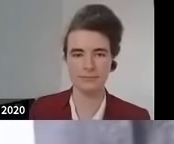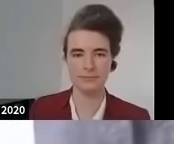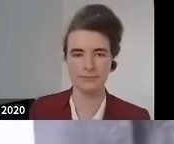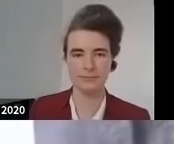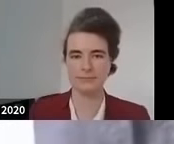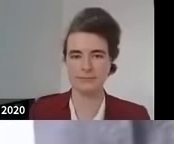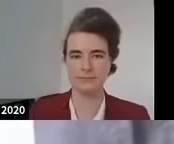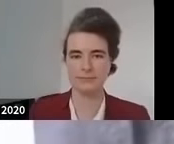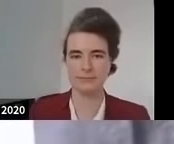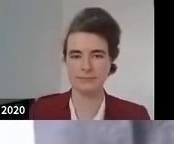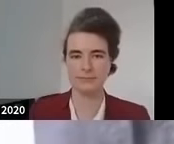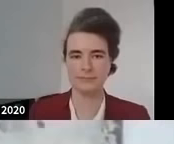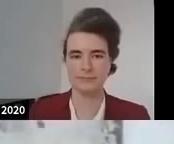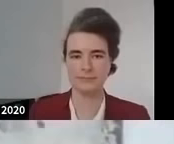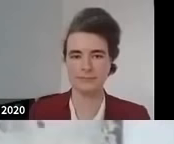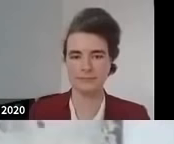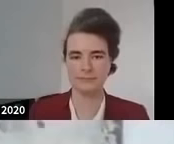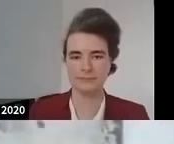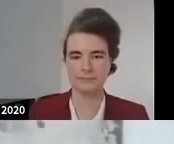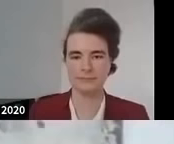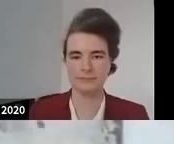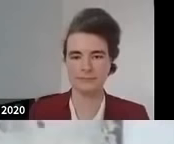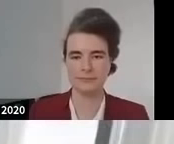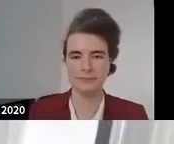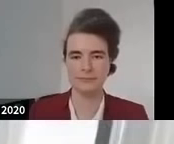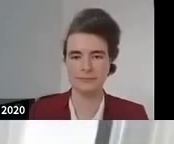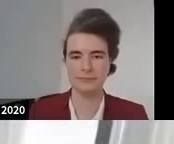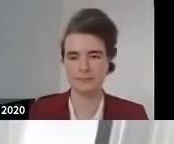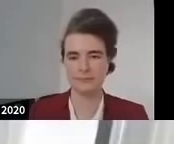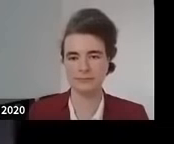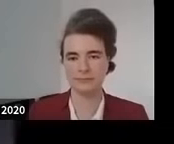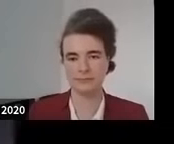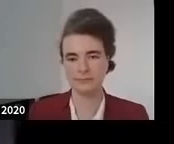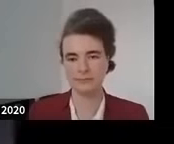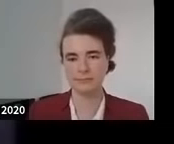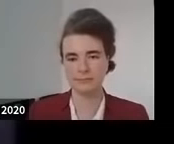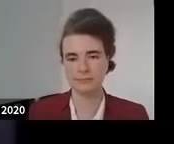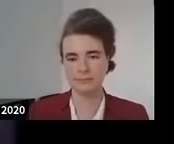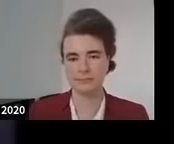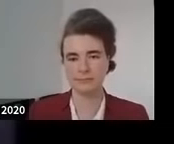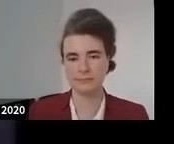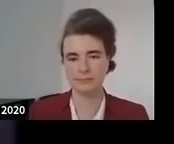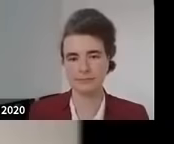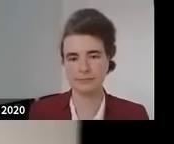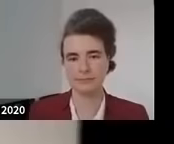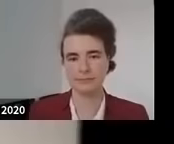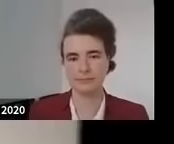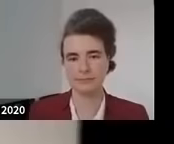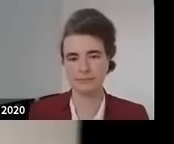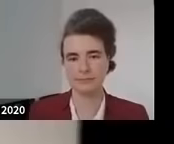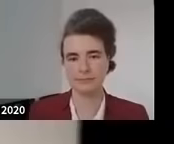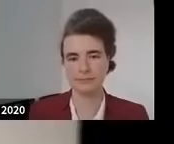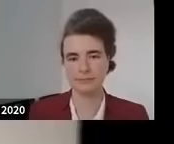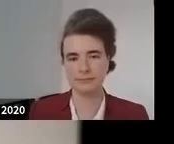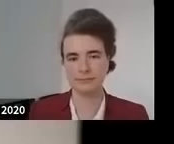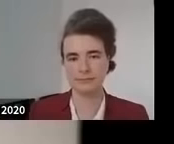singing in the 90s you know i'm from the era where everything was very very flossy and glossy and like big furs and cars the